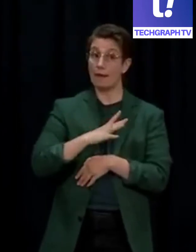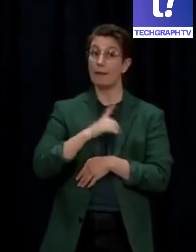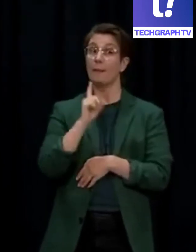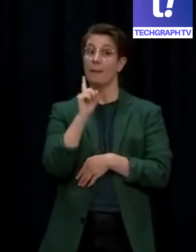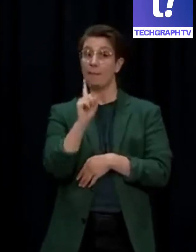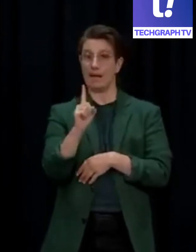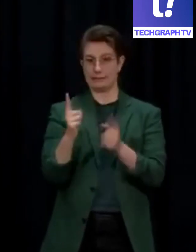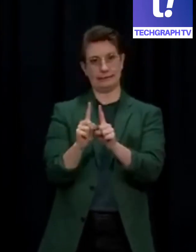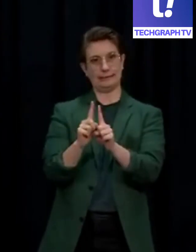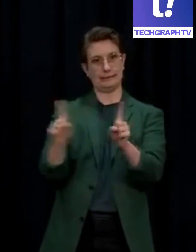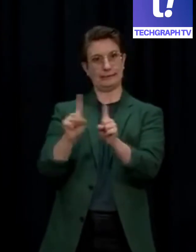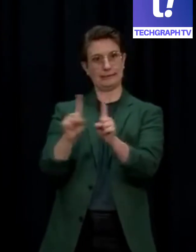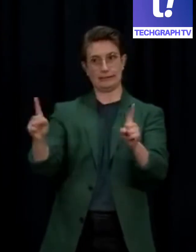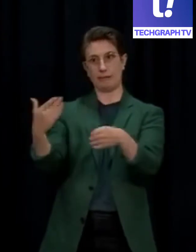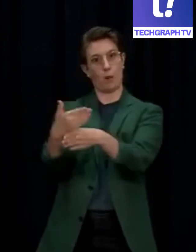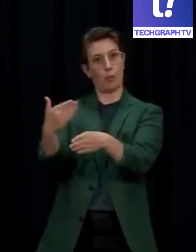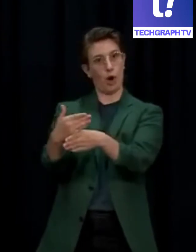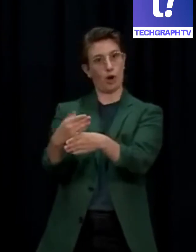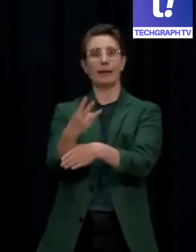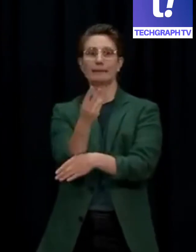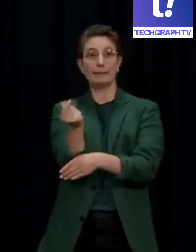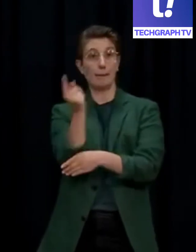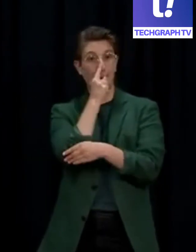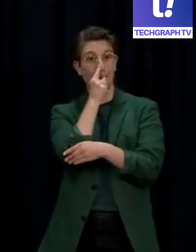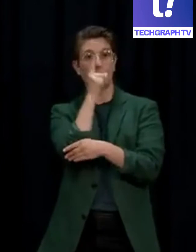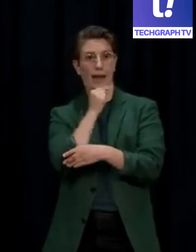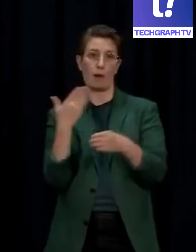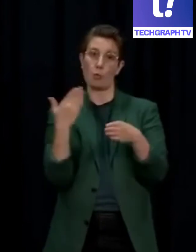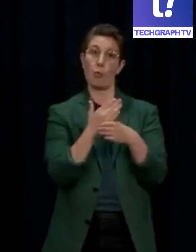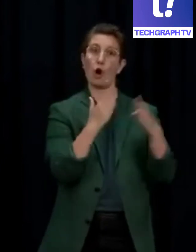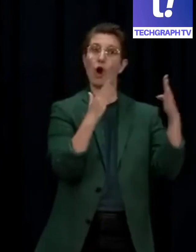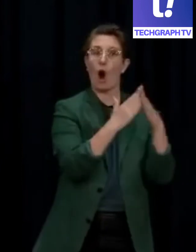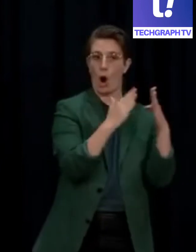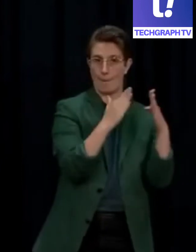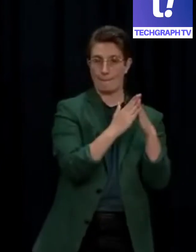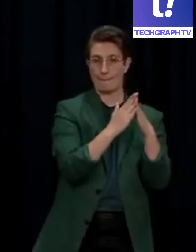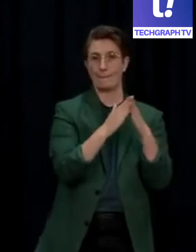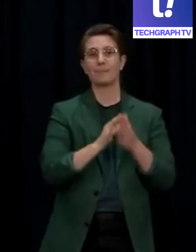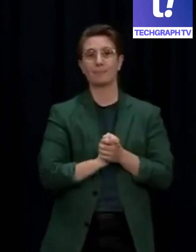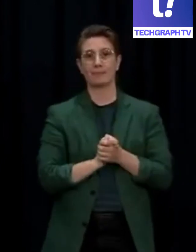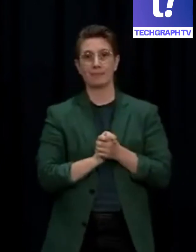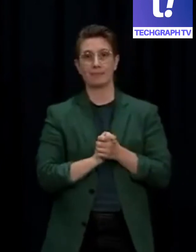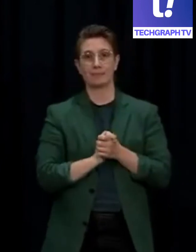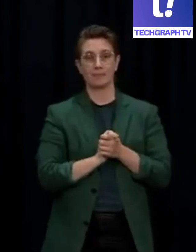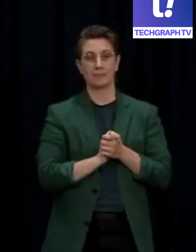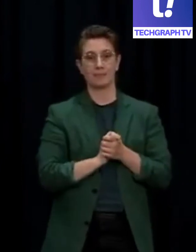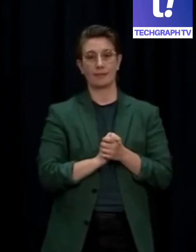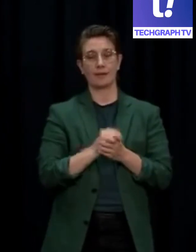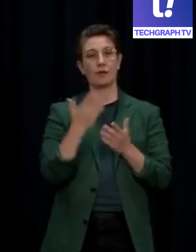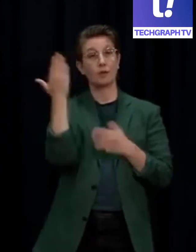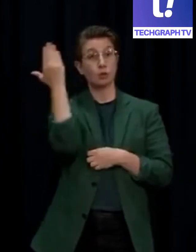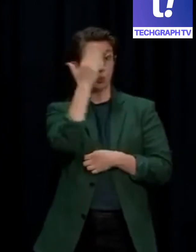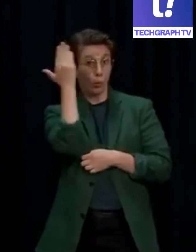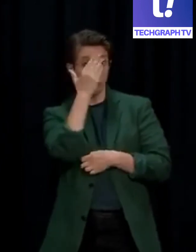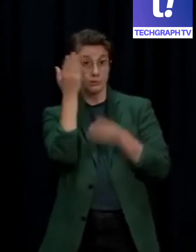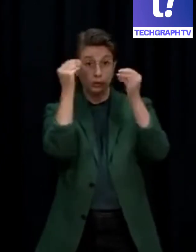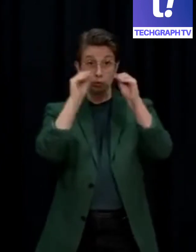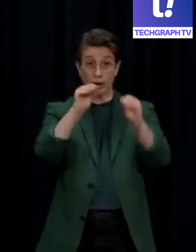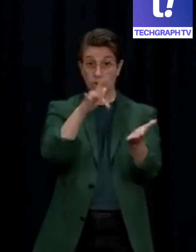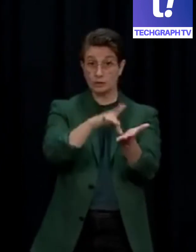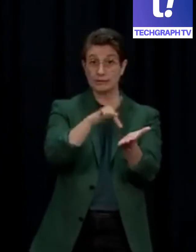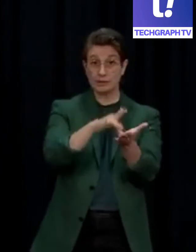centres stay open, but with extra public health measures, including mask wearing from everyone from year four and up.